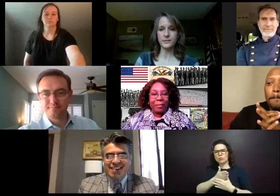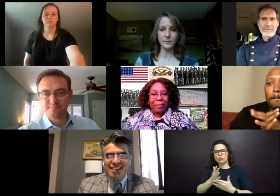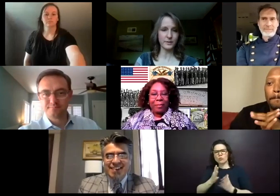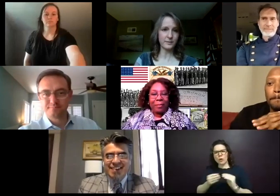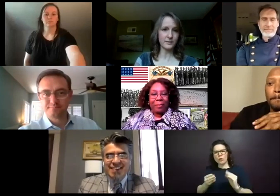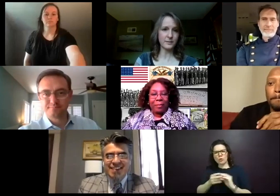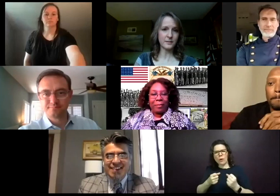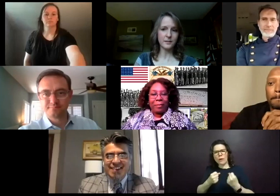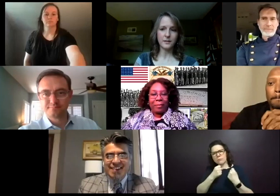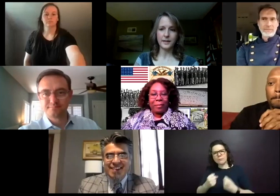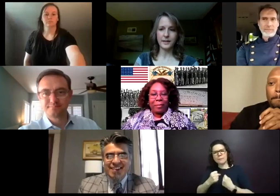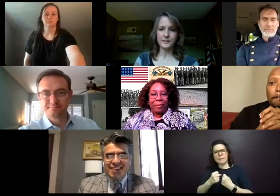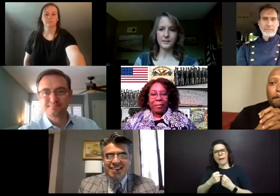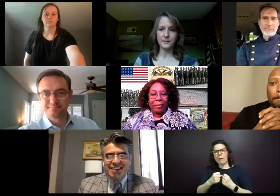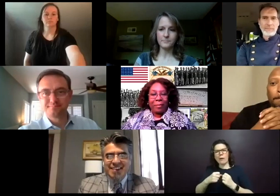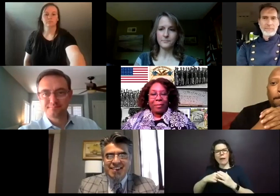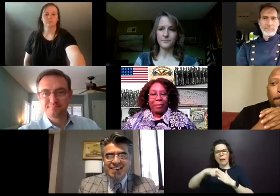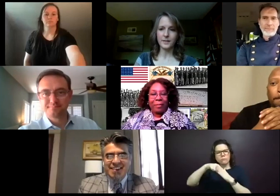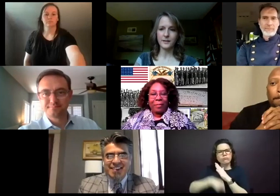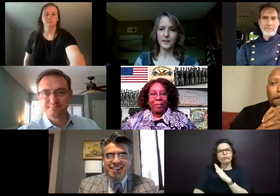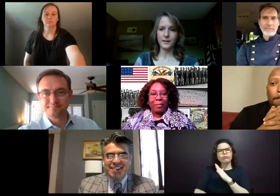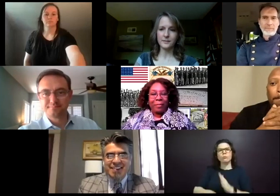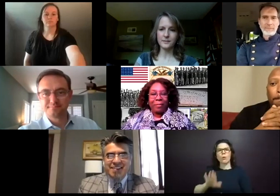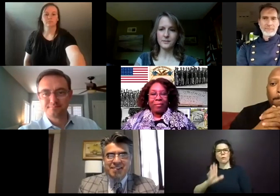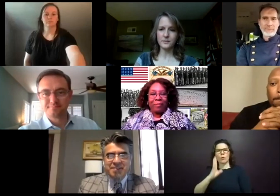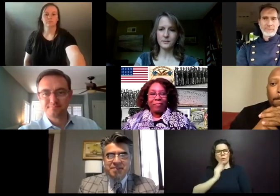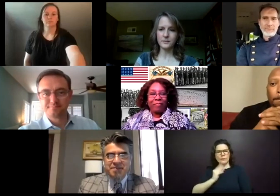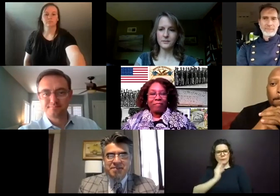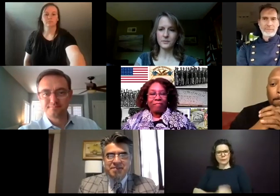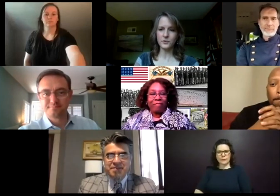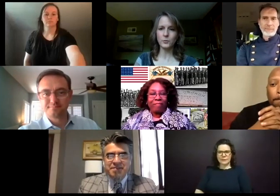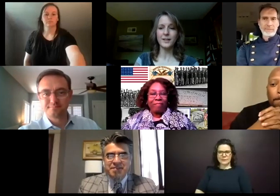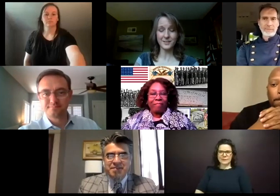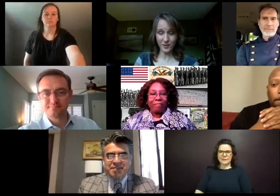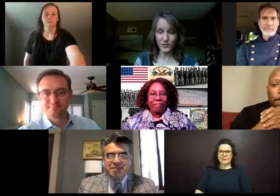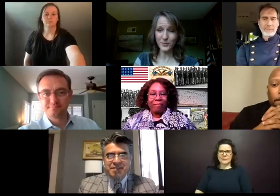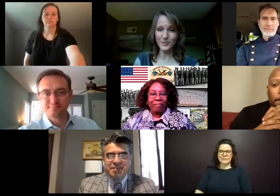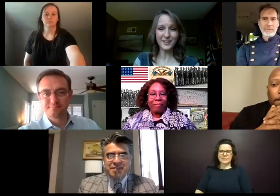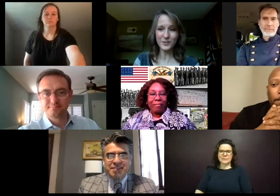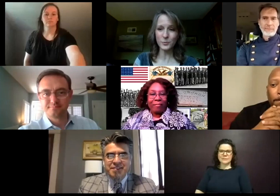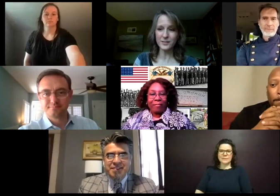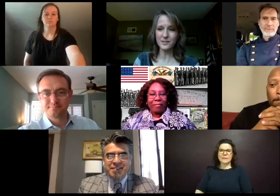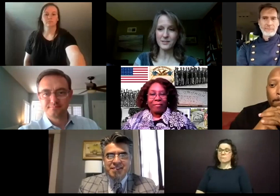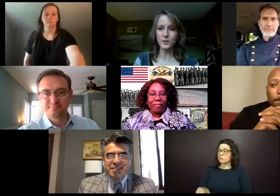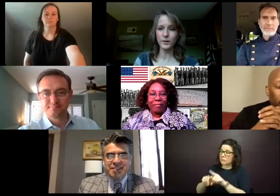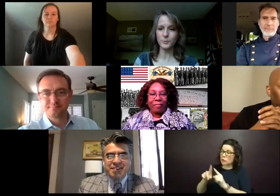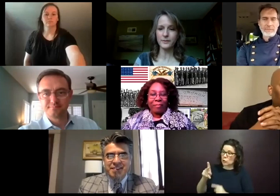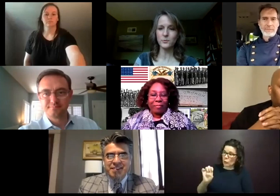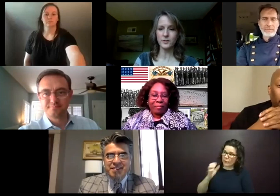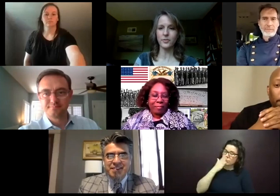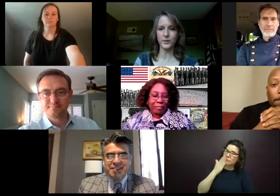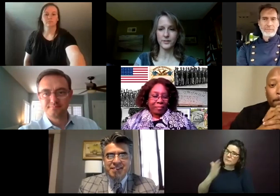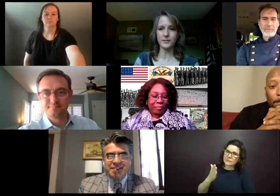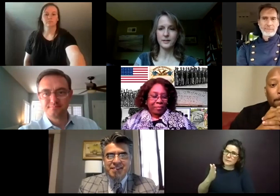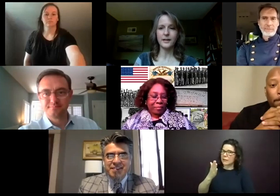depth of your experience, and Dwayne, also, thank you, Dwayne, says, thank you,